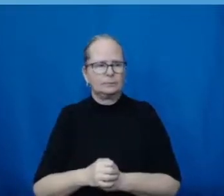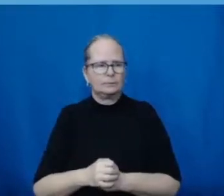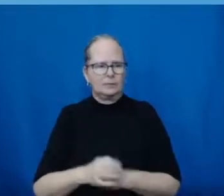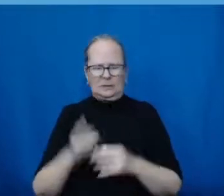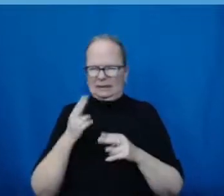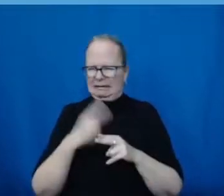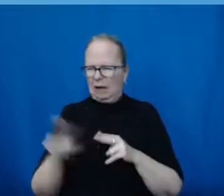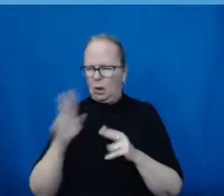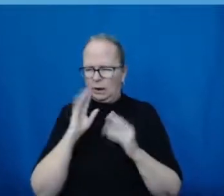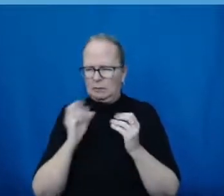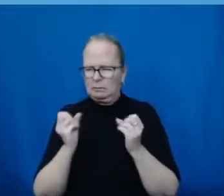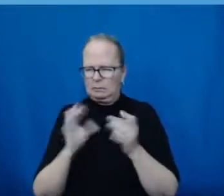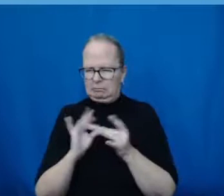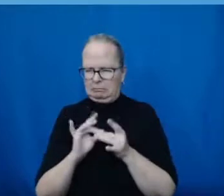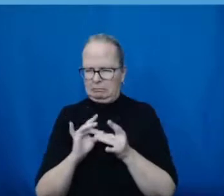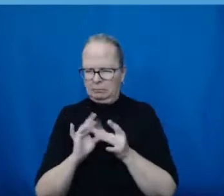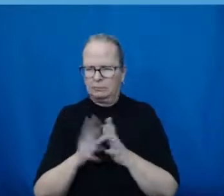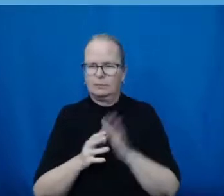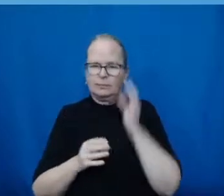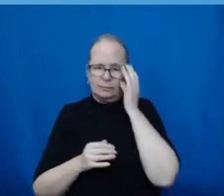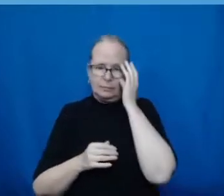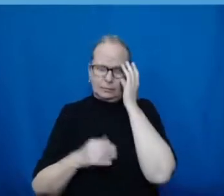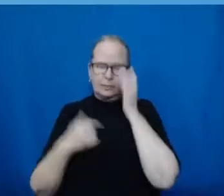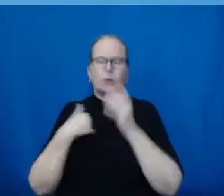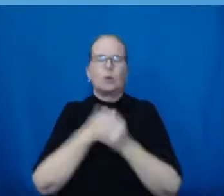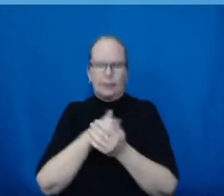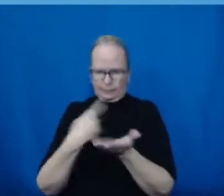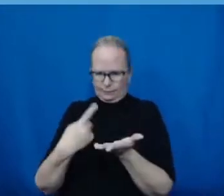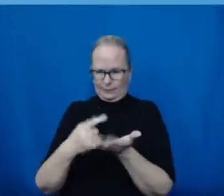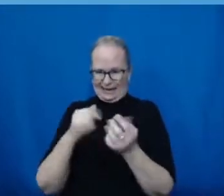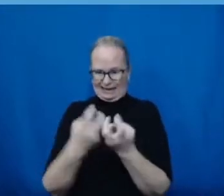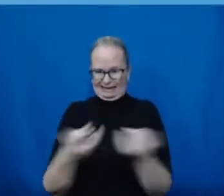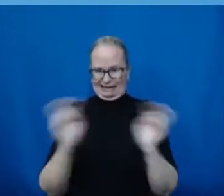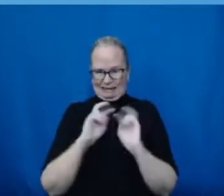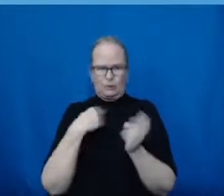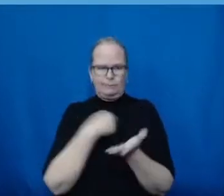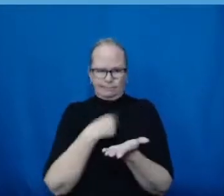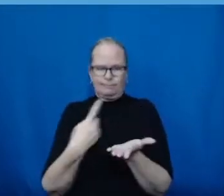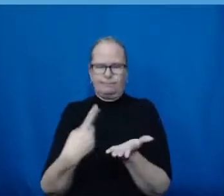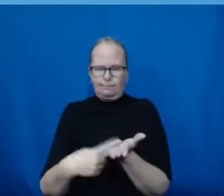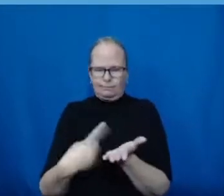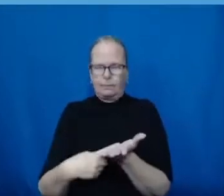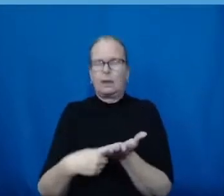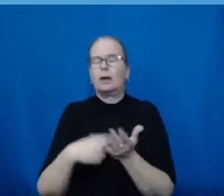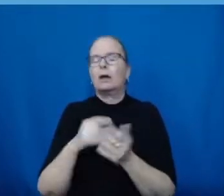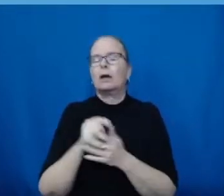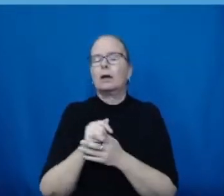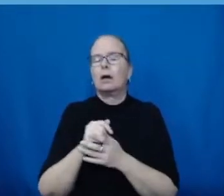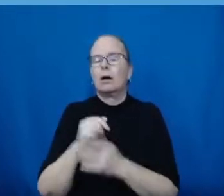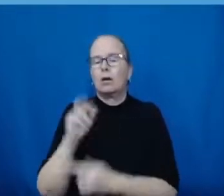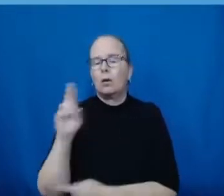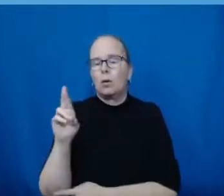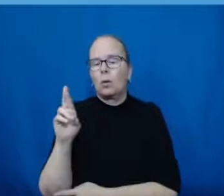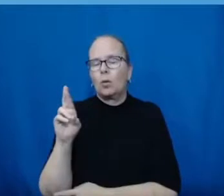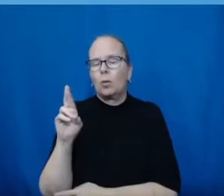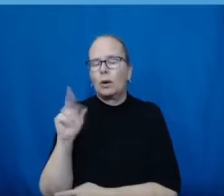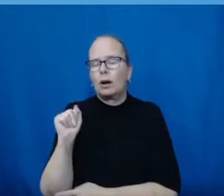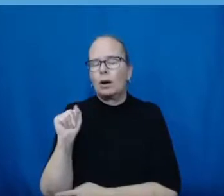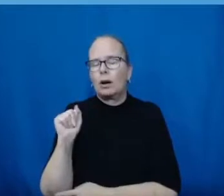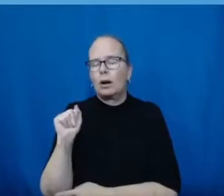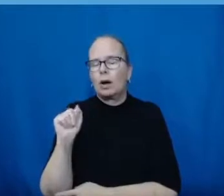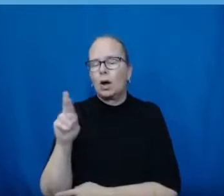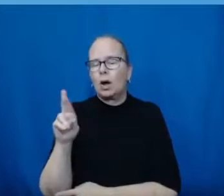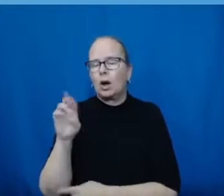there can be some serious side effects. They're exceedingly rare and they are treatable. So when I vaccinate people, I always tell them what to watch for the side effects. Next slide.